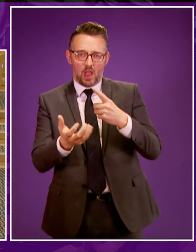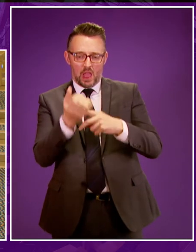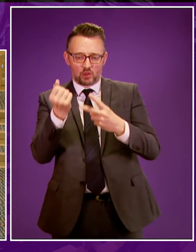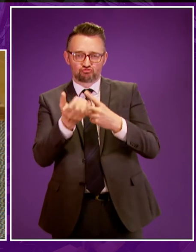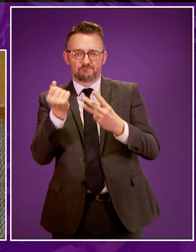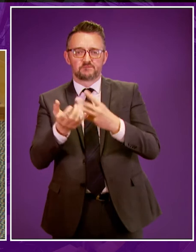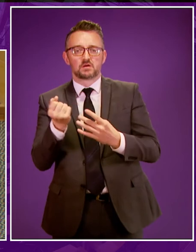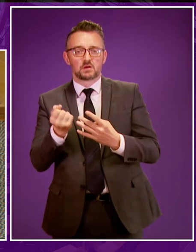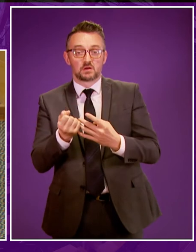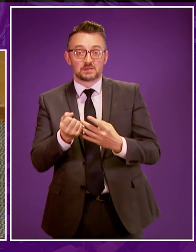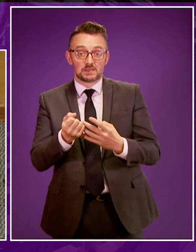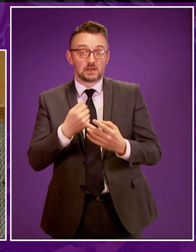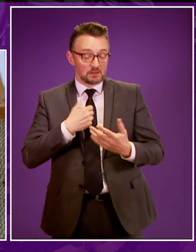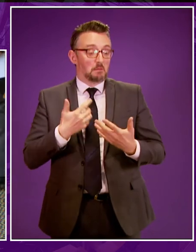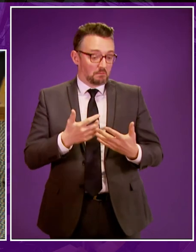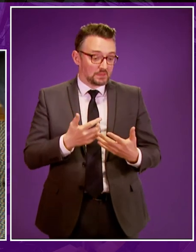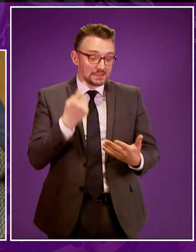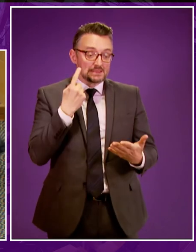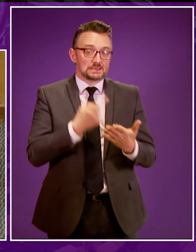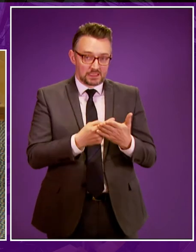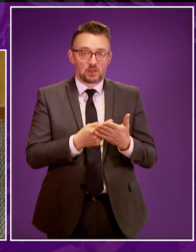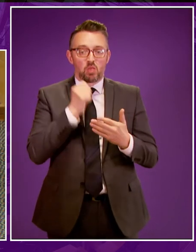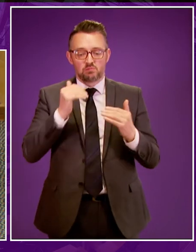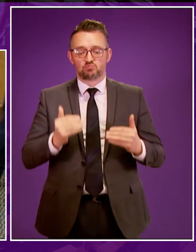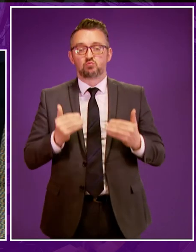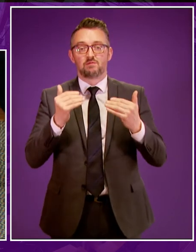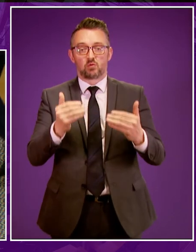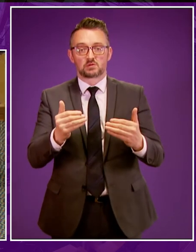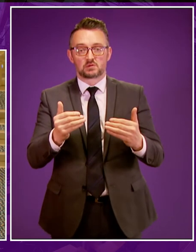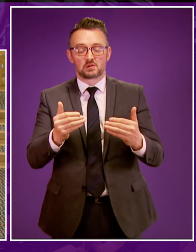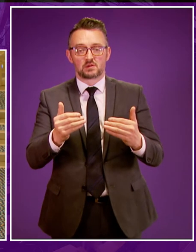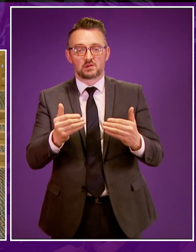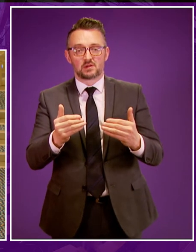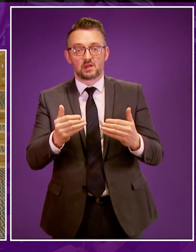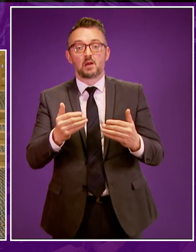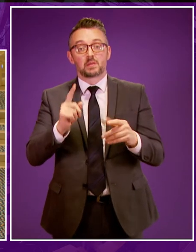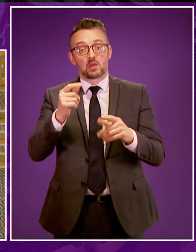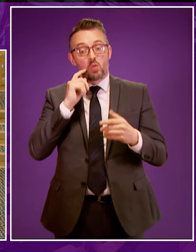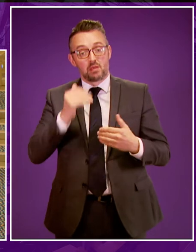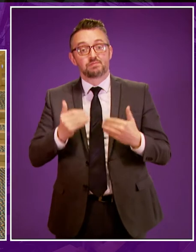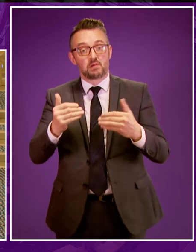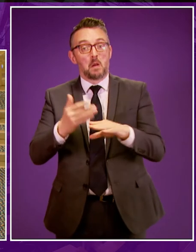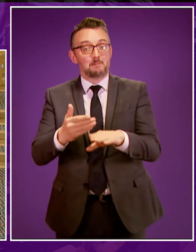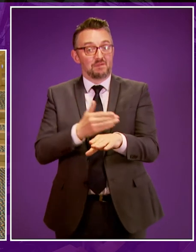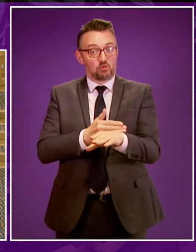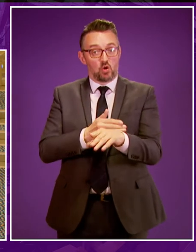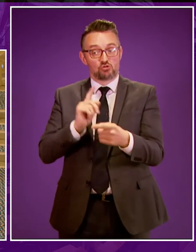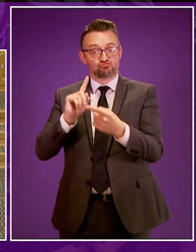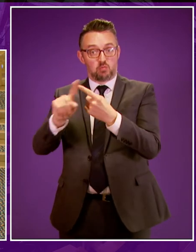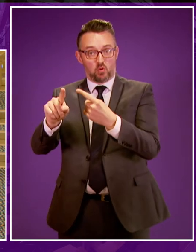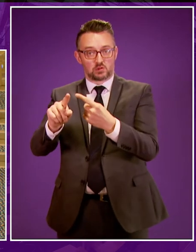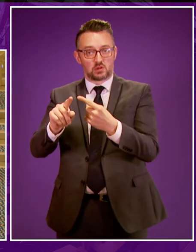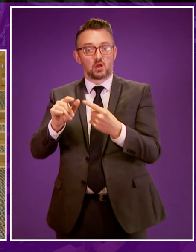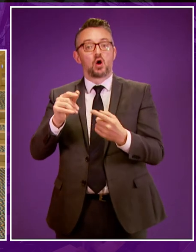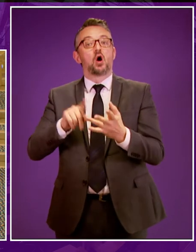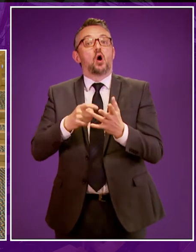where we've determined that we will take that work forward either in advance of reporting back to Parliament in 2020 or at the point at which